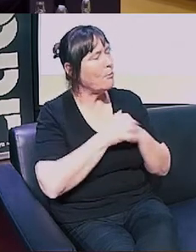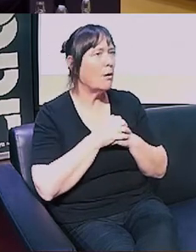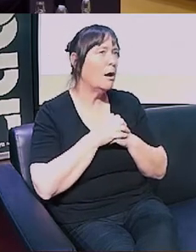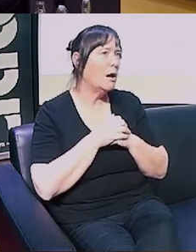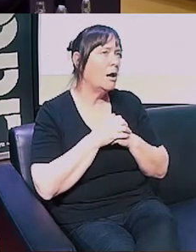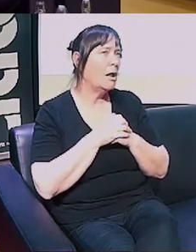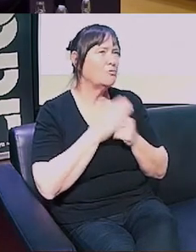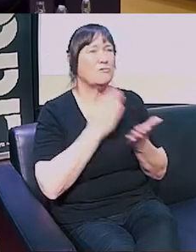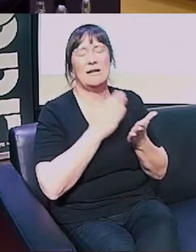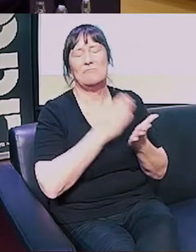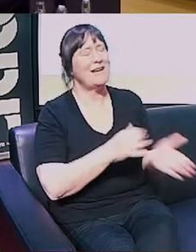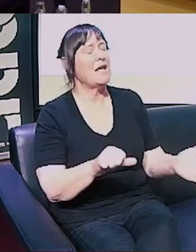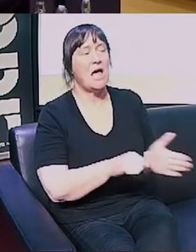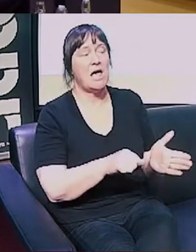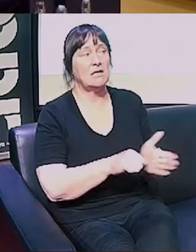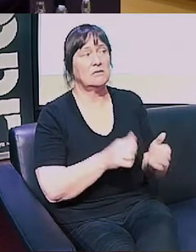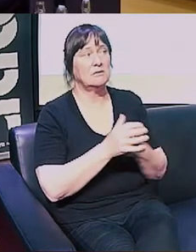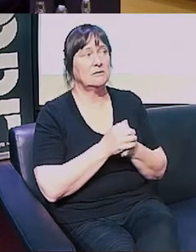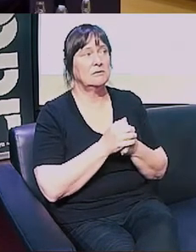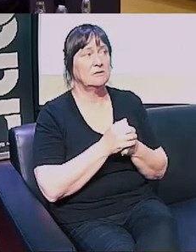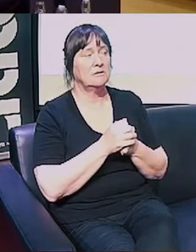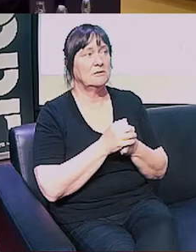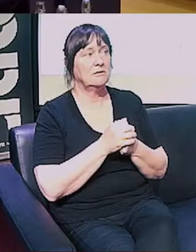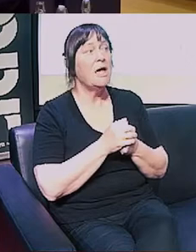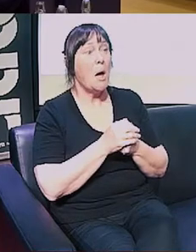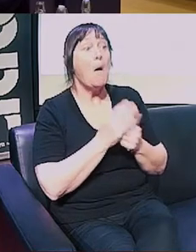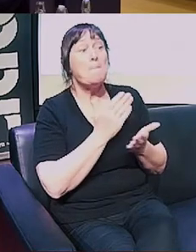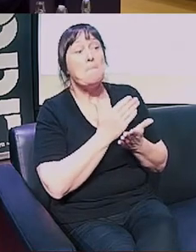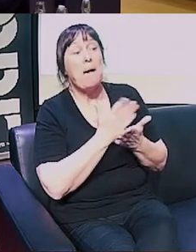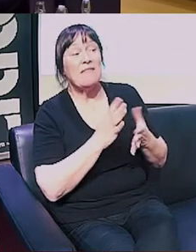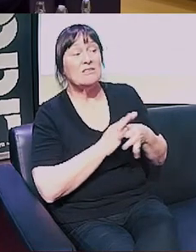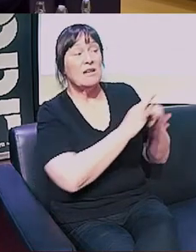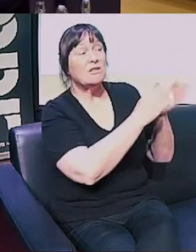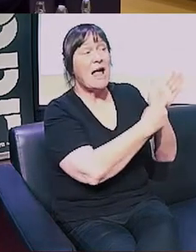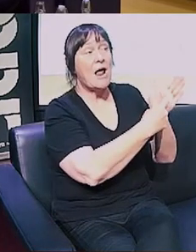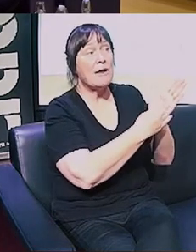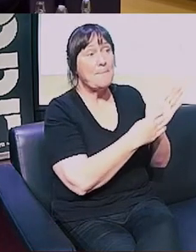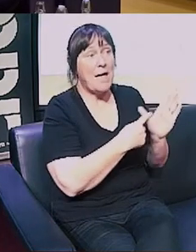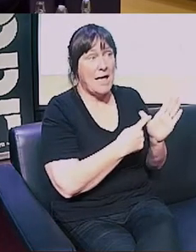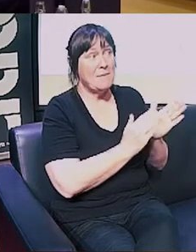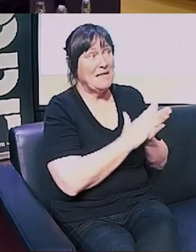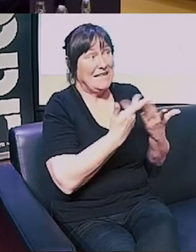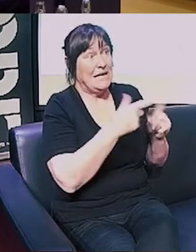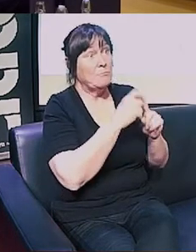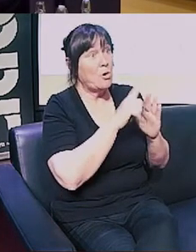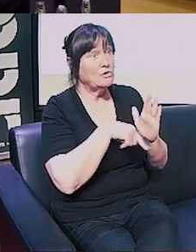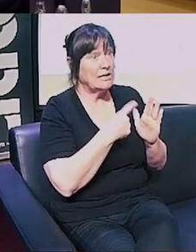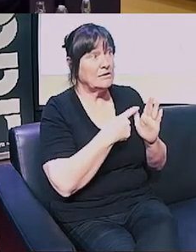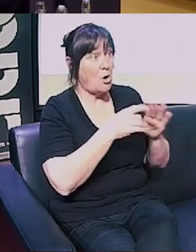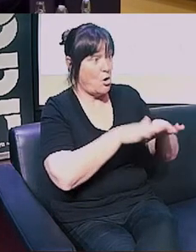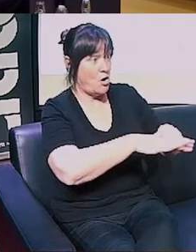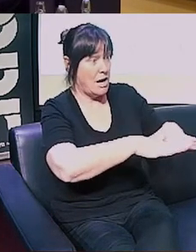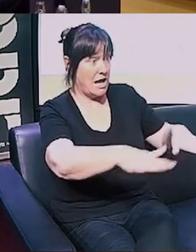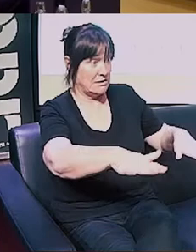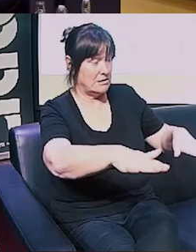unbelievably tough. And I mean, part of that's attributed to the RMA making any projects on land